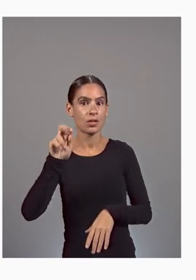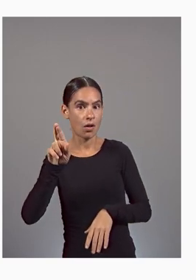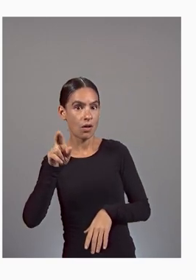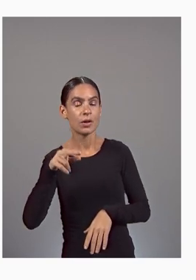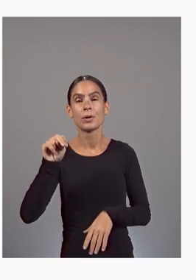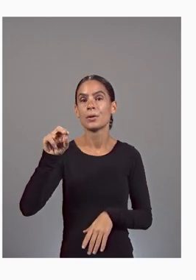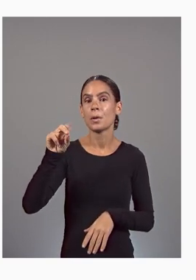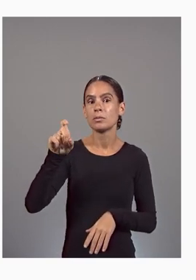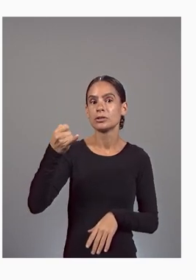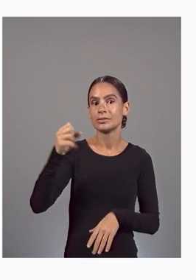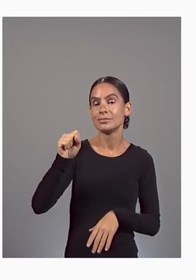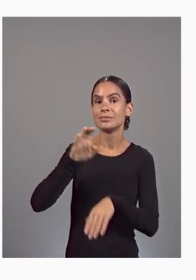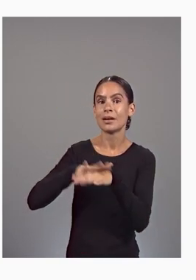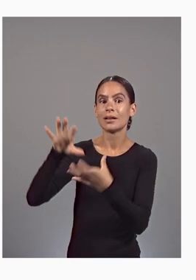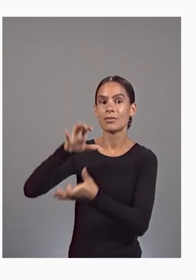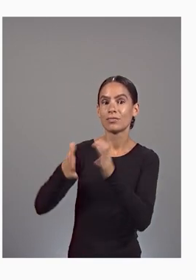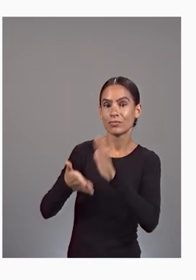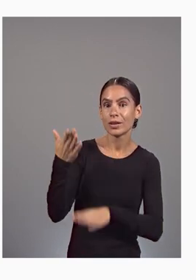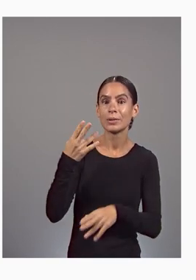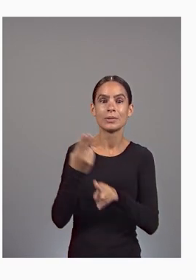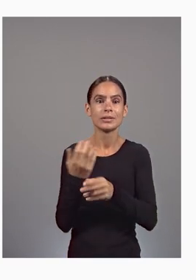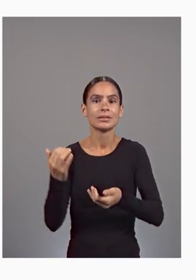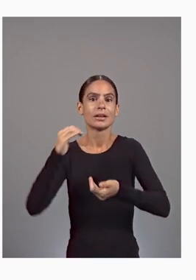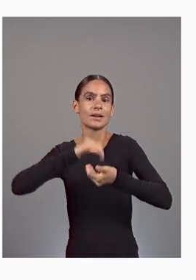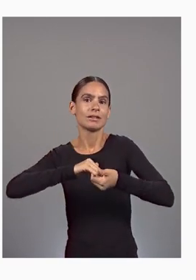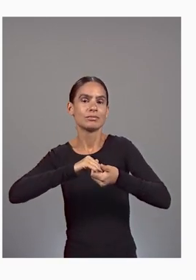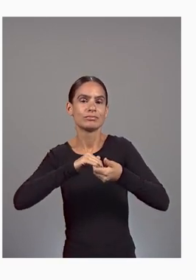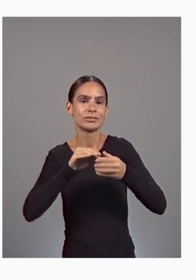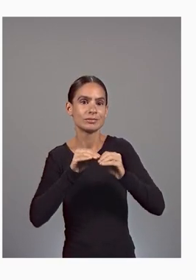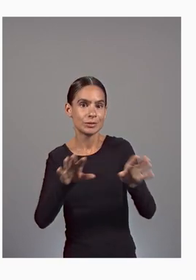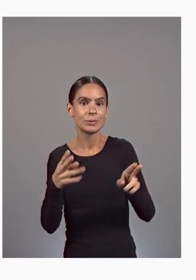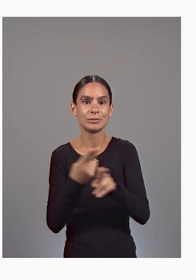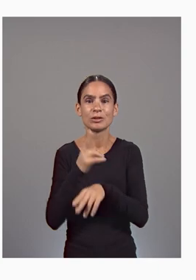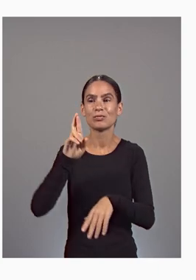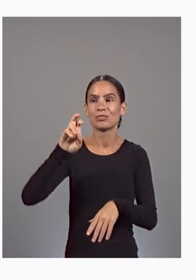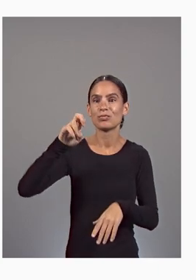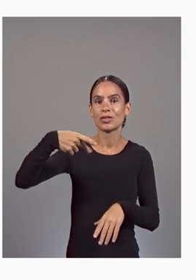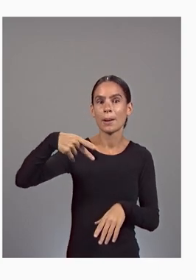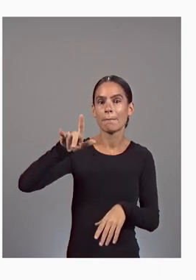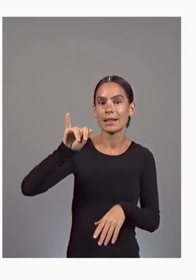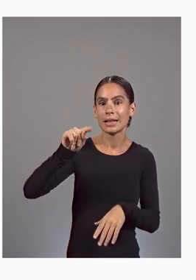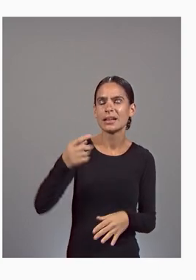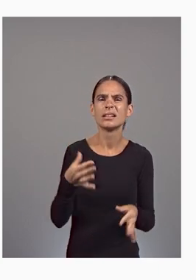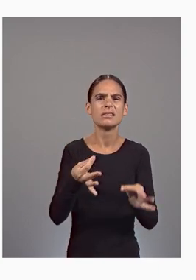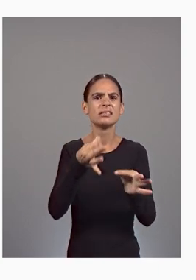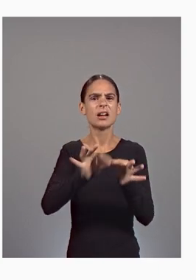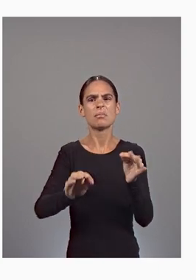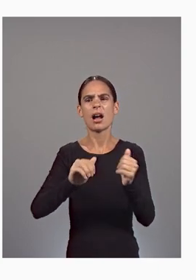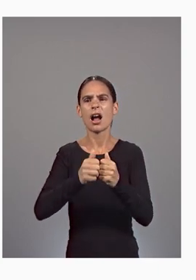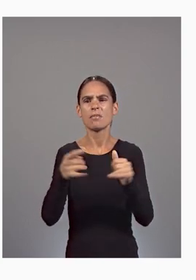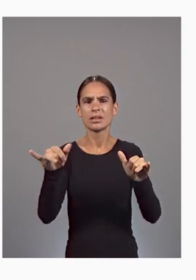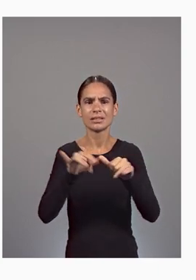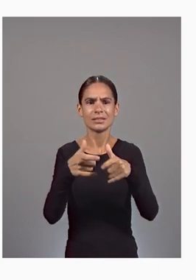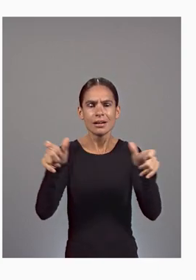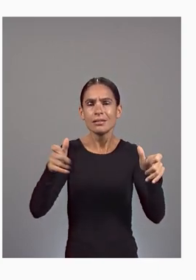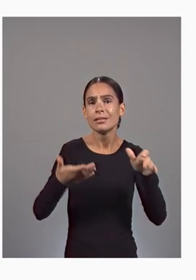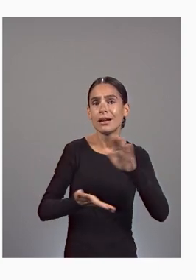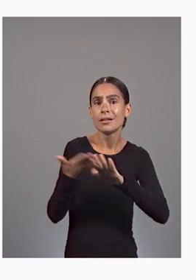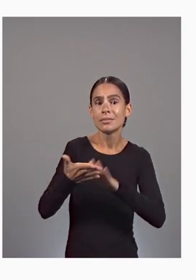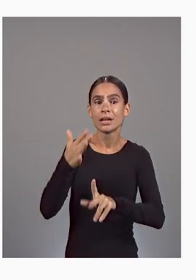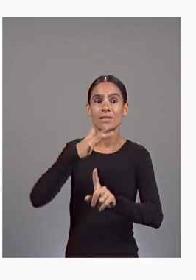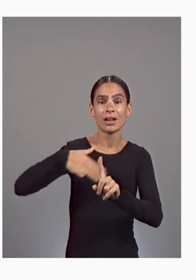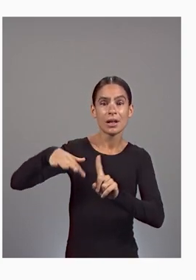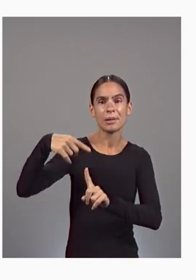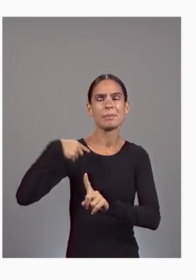collaborative development using Replit. To simplify how you scale and operate